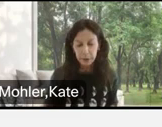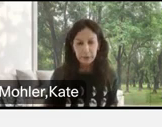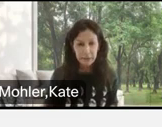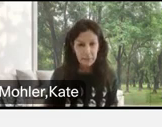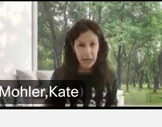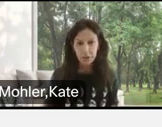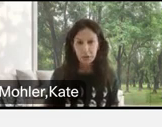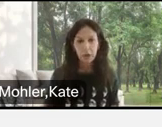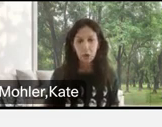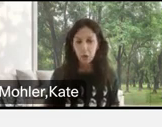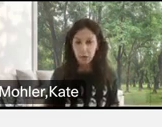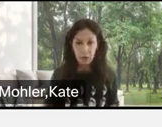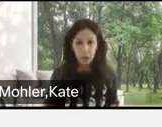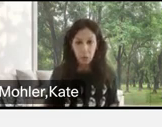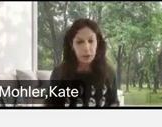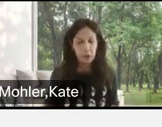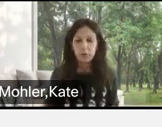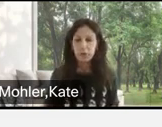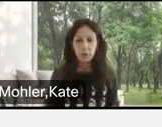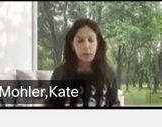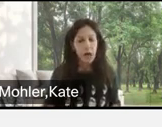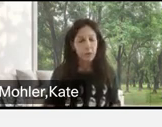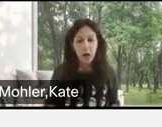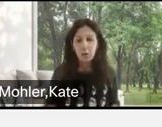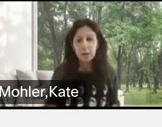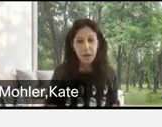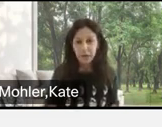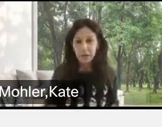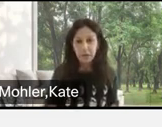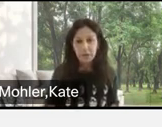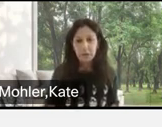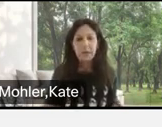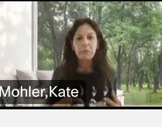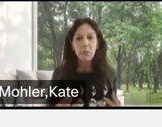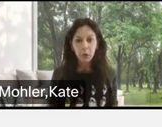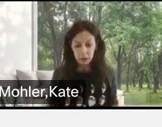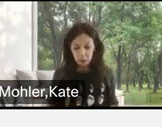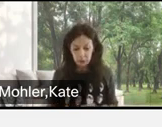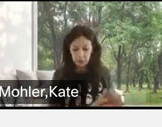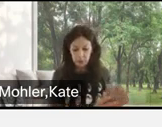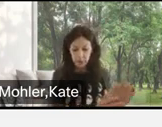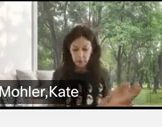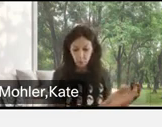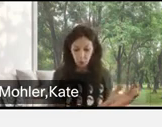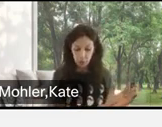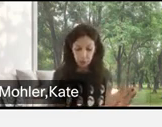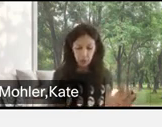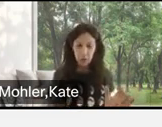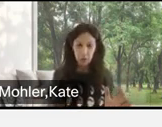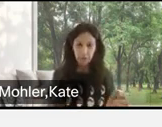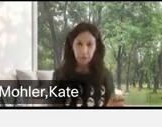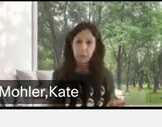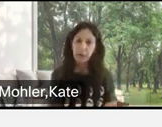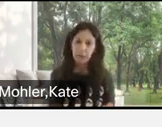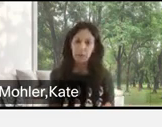How can we reimagine what we what we used to do and how we've always done it to make it more inclusive so that more people